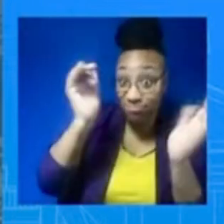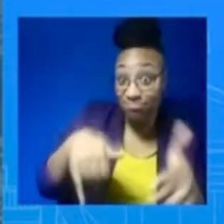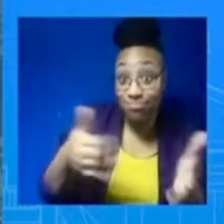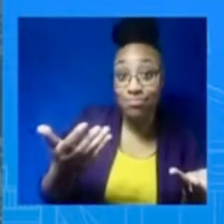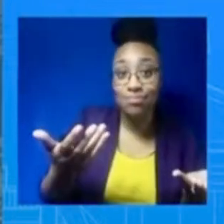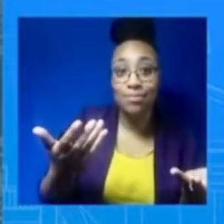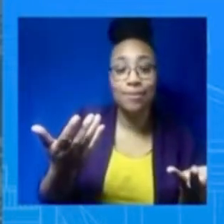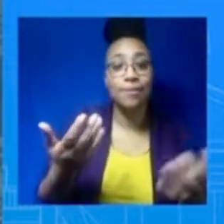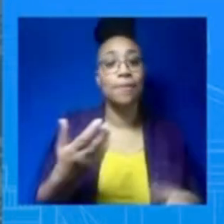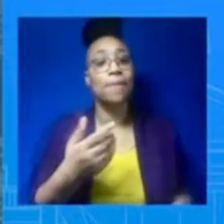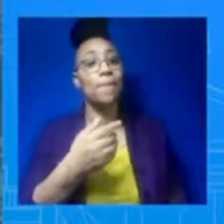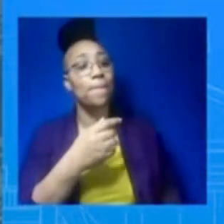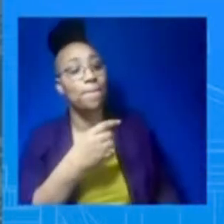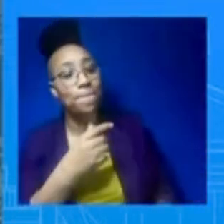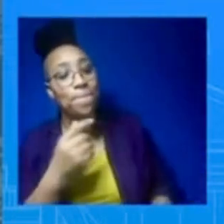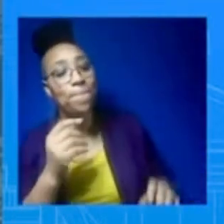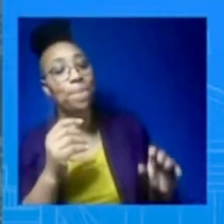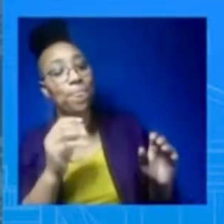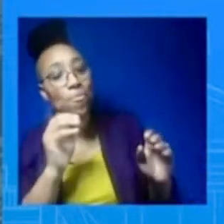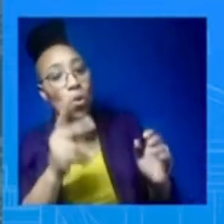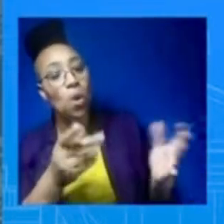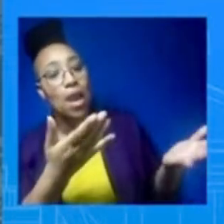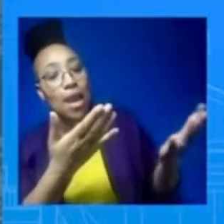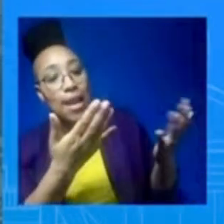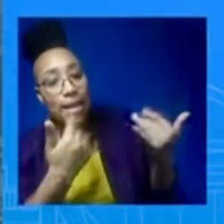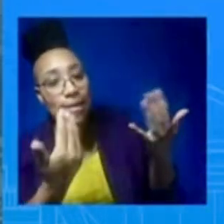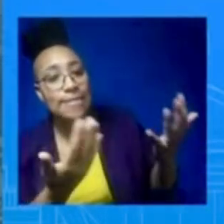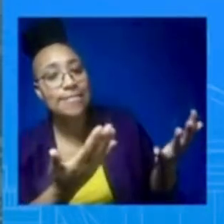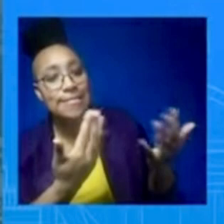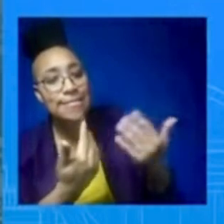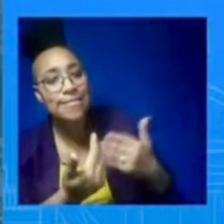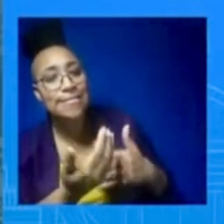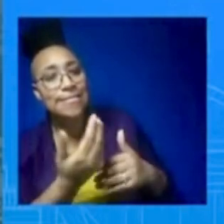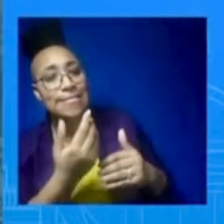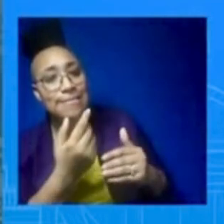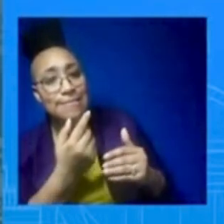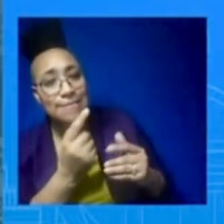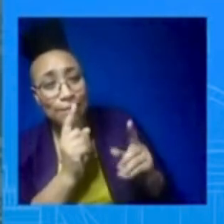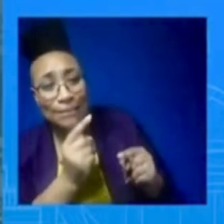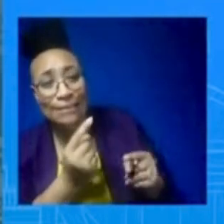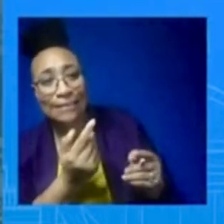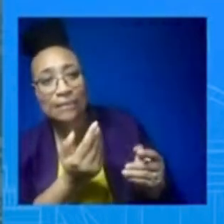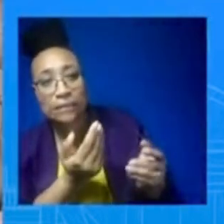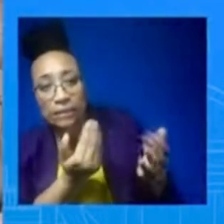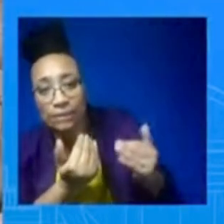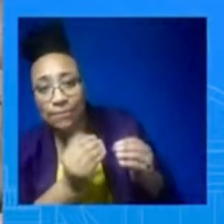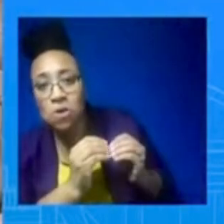I'm not close at all. I was trying to be honest. Well, welcome to Ukraine. Thank you.